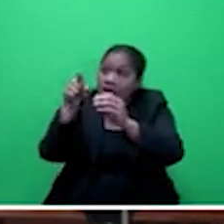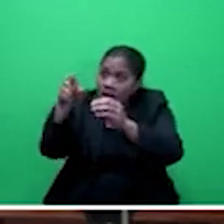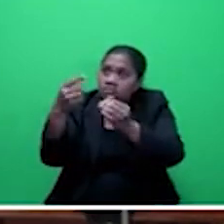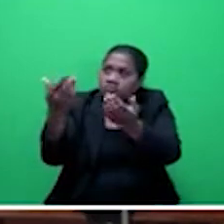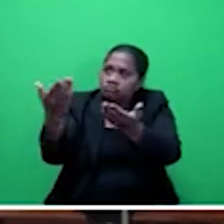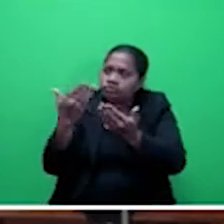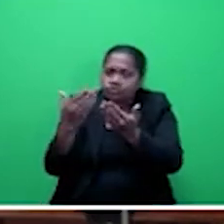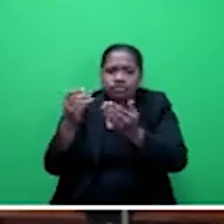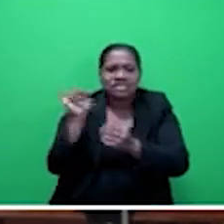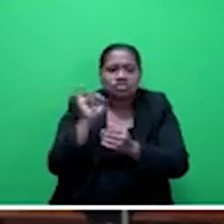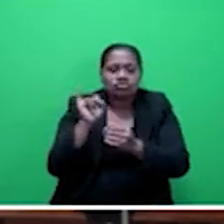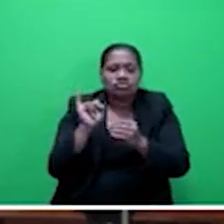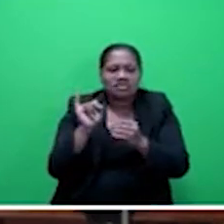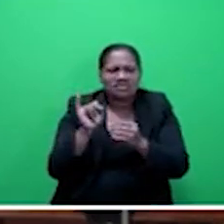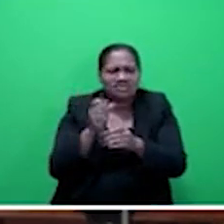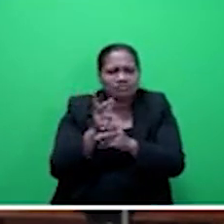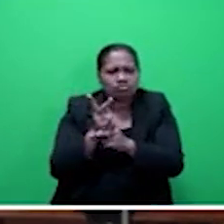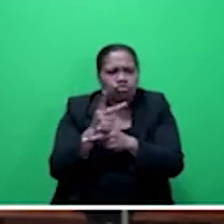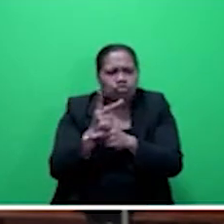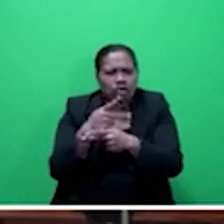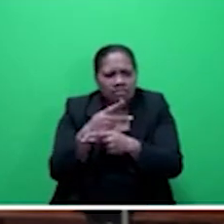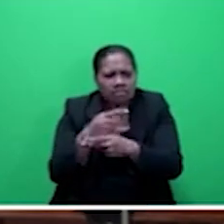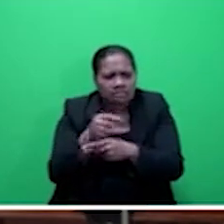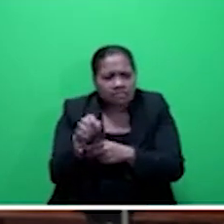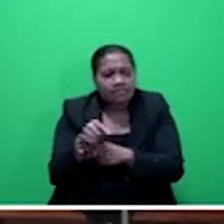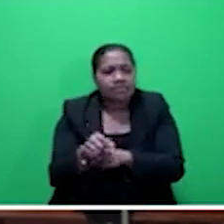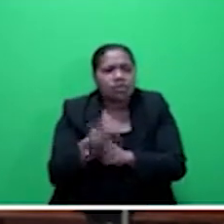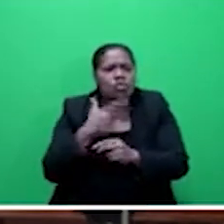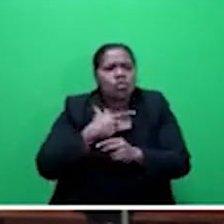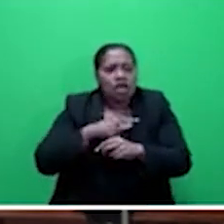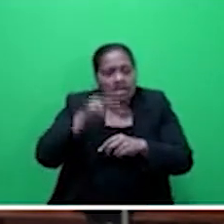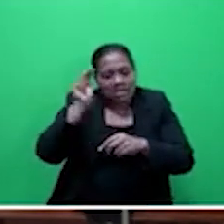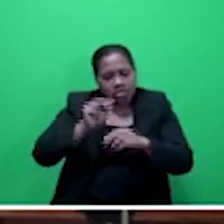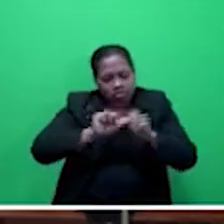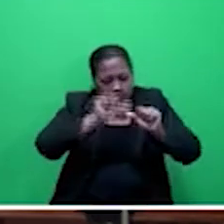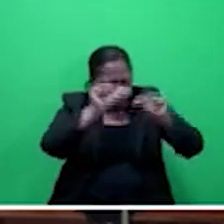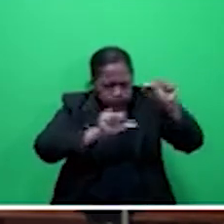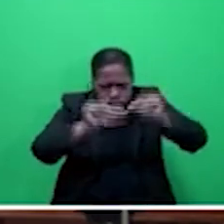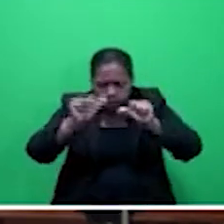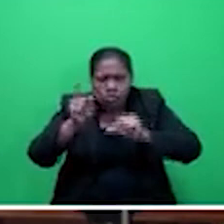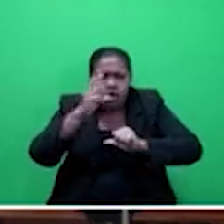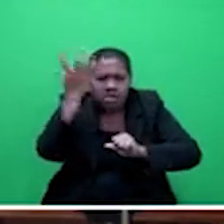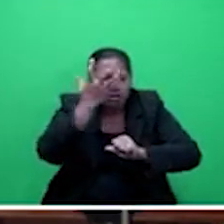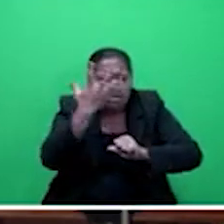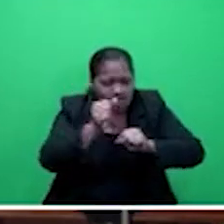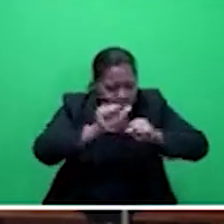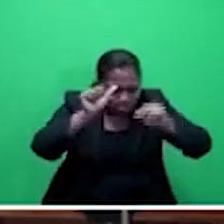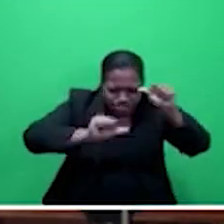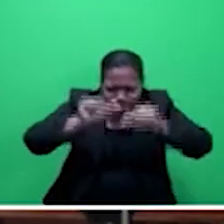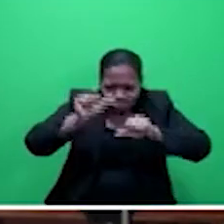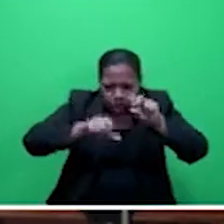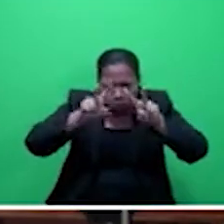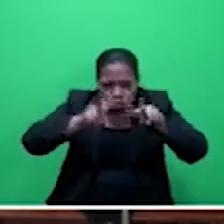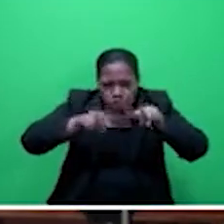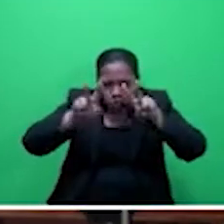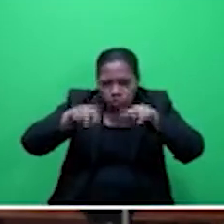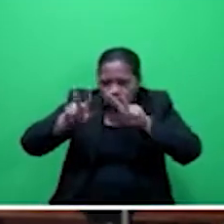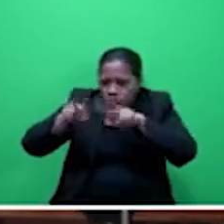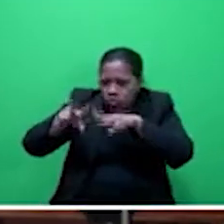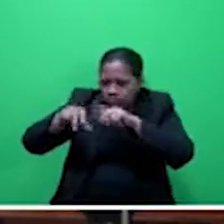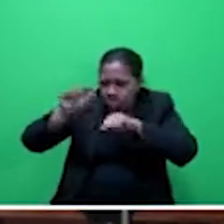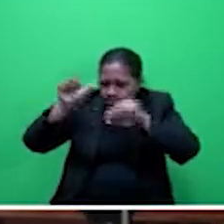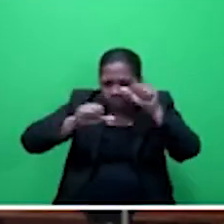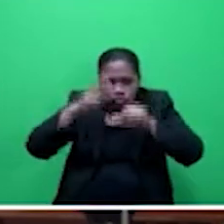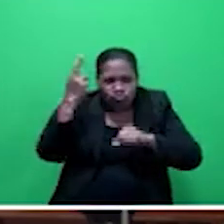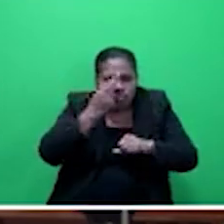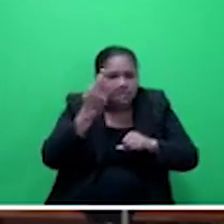And that insurance product, because they need to assess the risk, because underwriters always want to know what kind of risk, maximum risk they will be